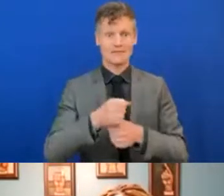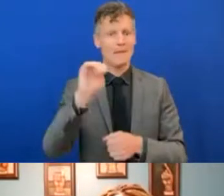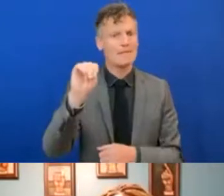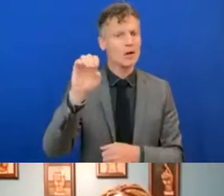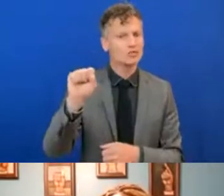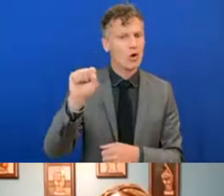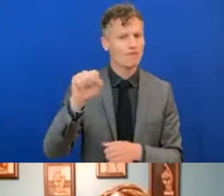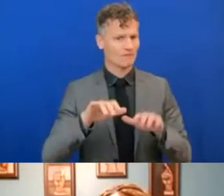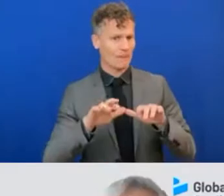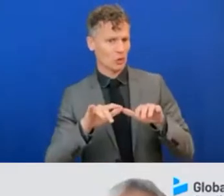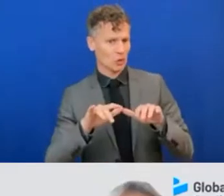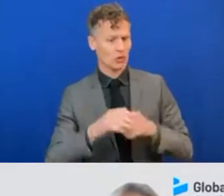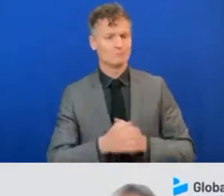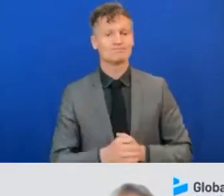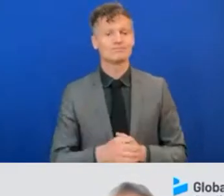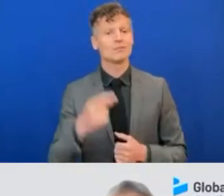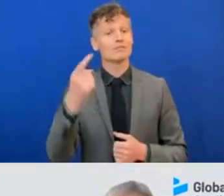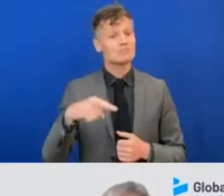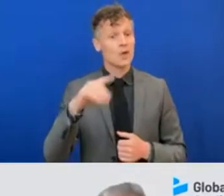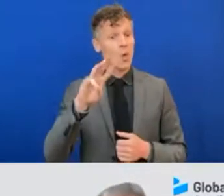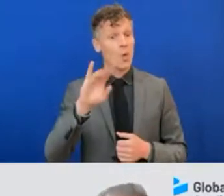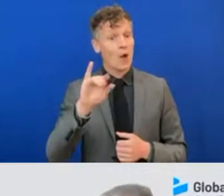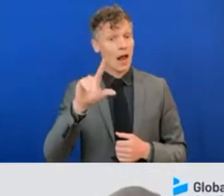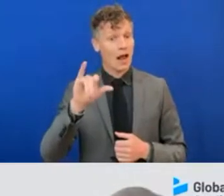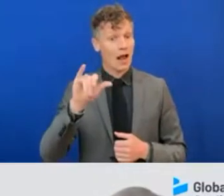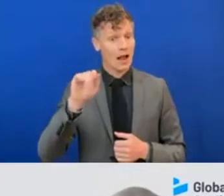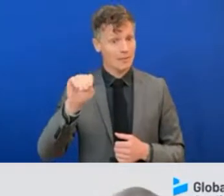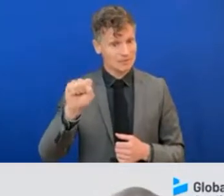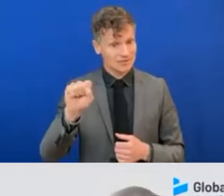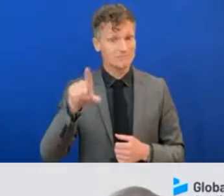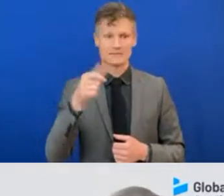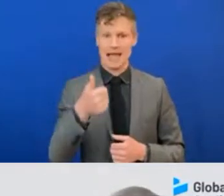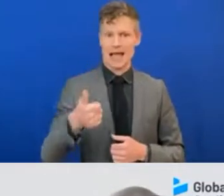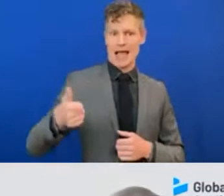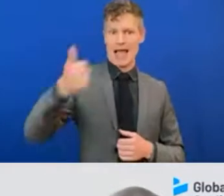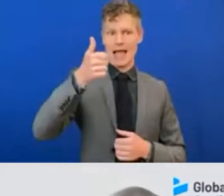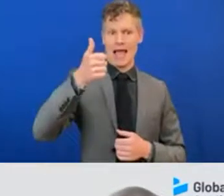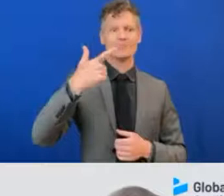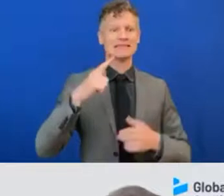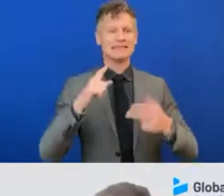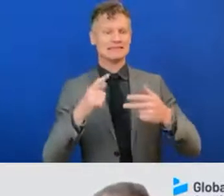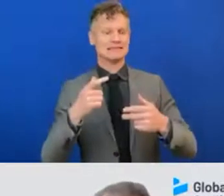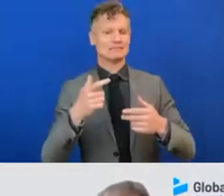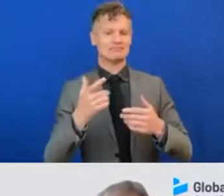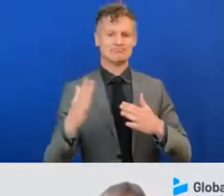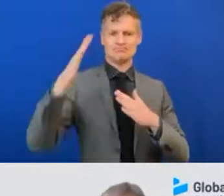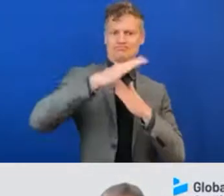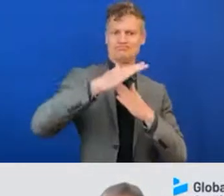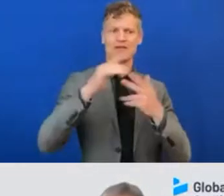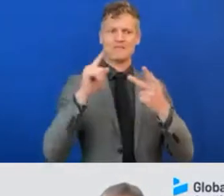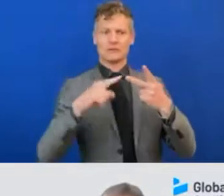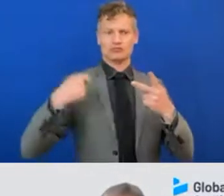Williams, who is Head of People Sustainability and a Senior Vice President and Chief Diversity and Inclusion Officer